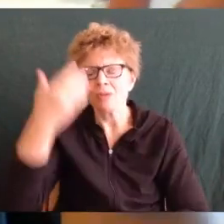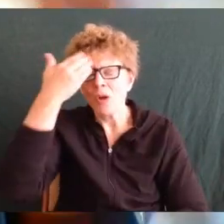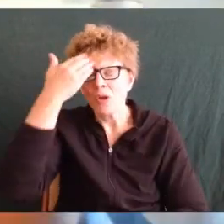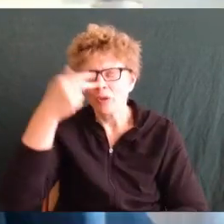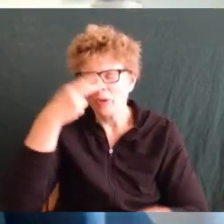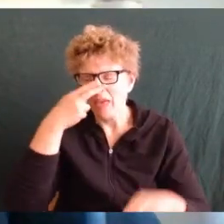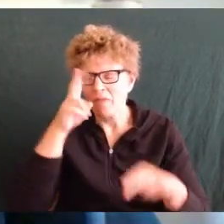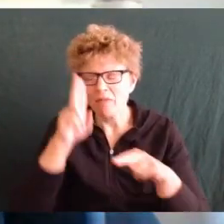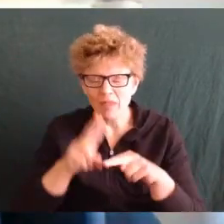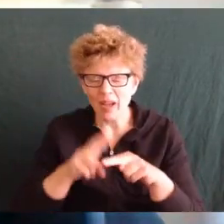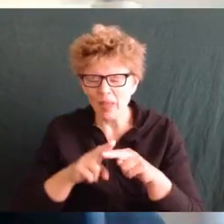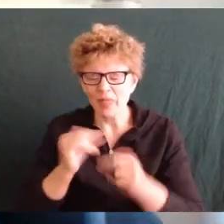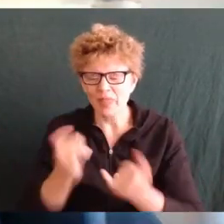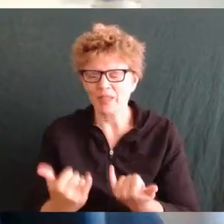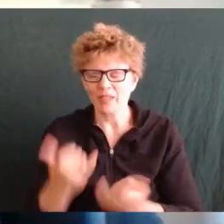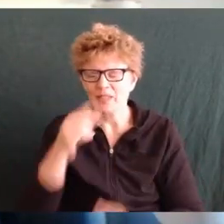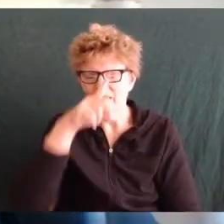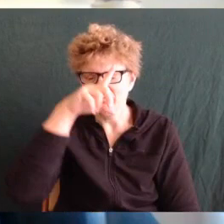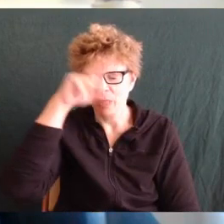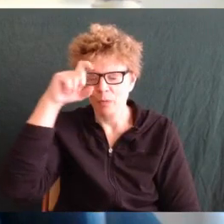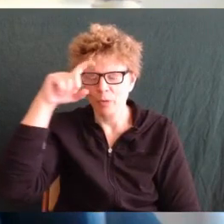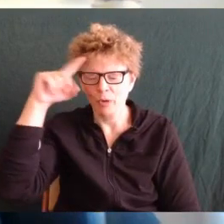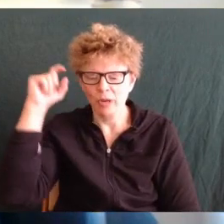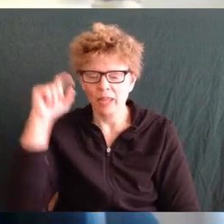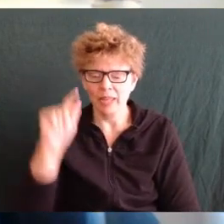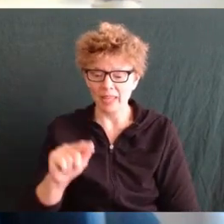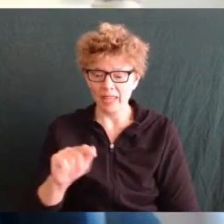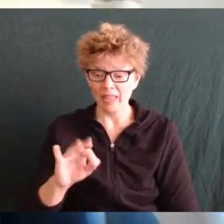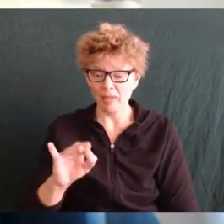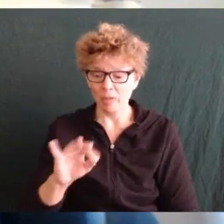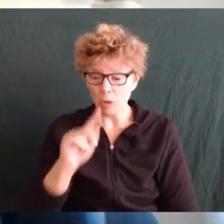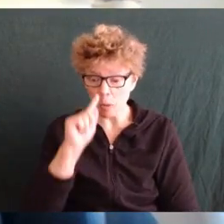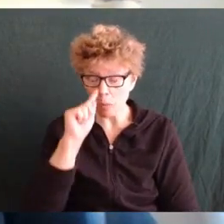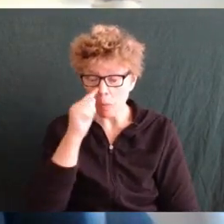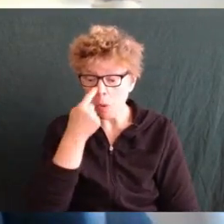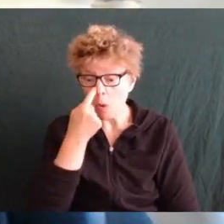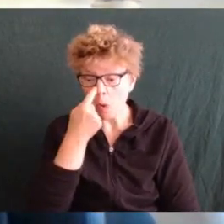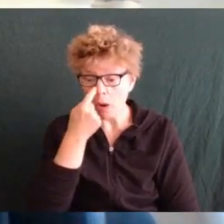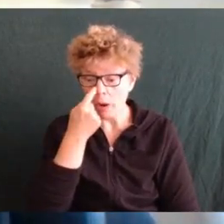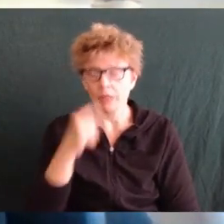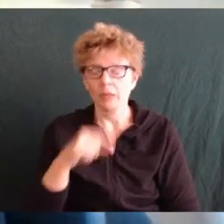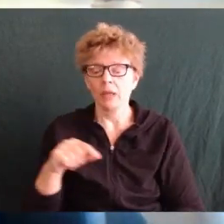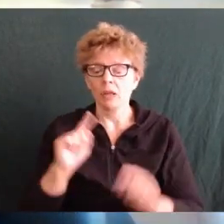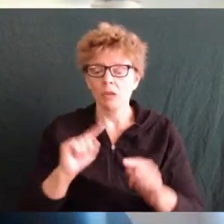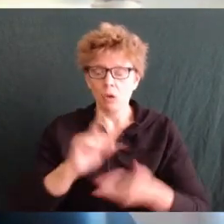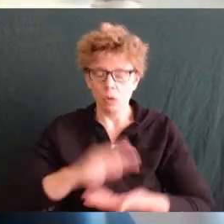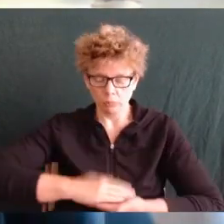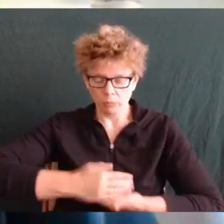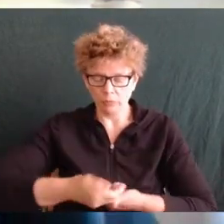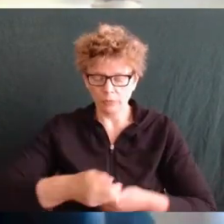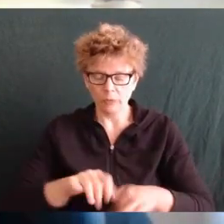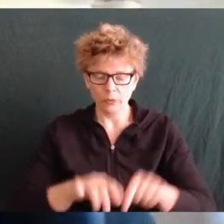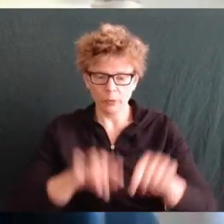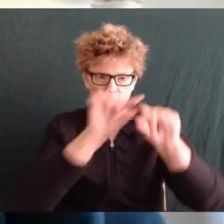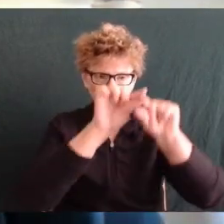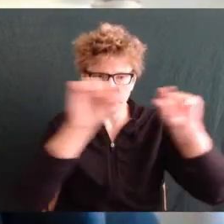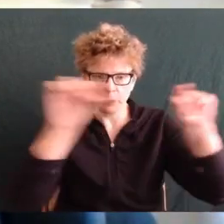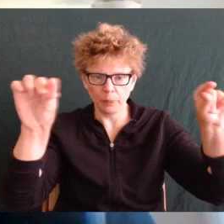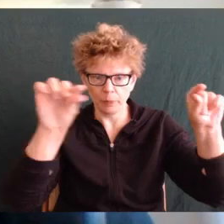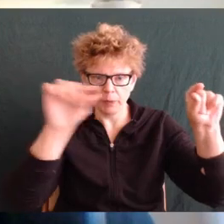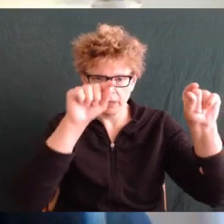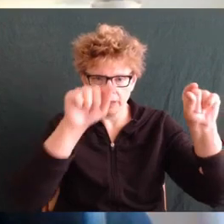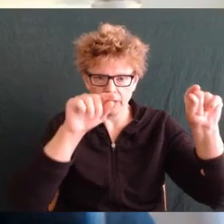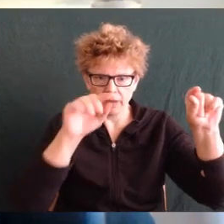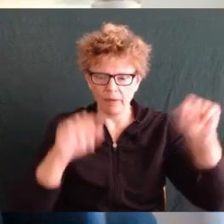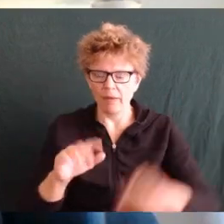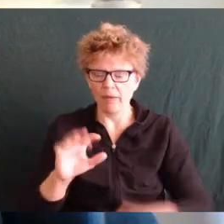If you're bored or you're stuck for ideas, head over to the virtual Fab Lab. Just click on Summer Ideas up here and it'll take you right